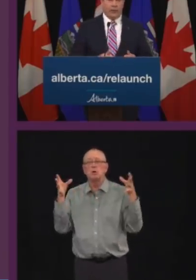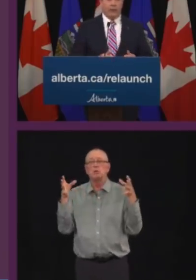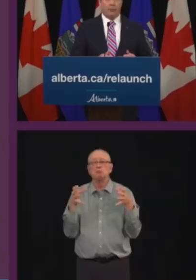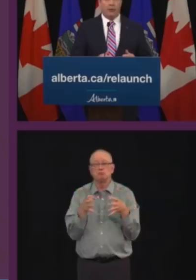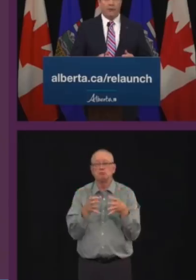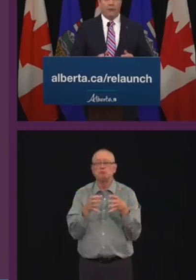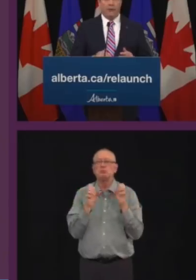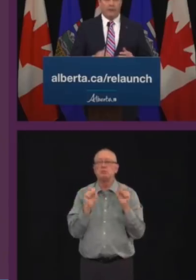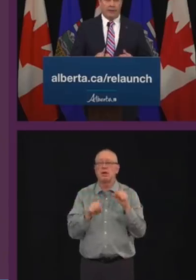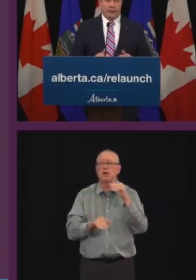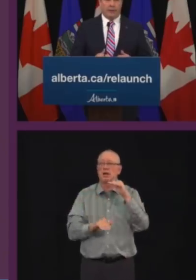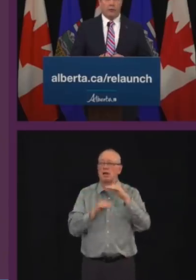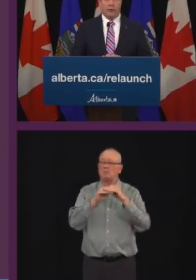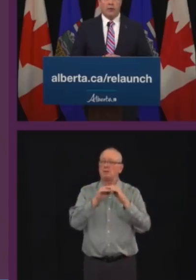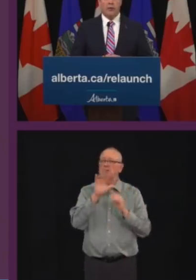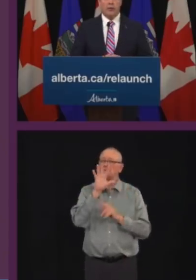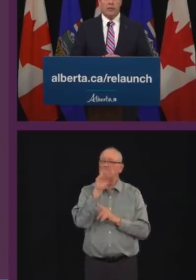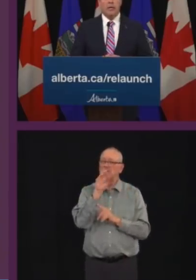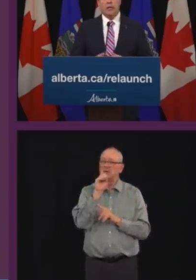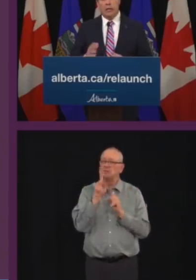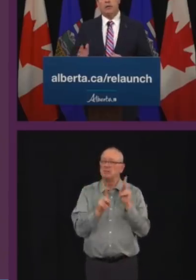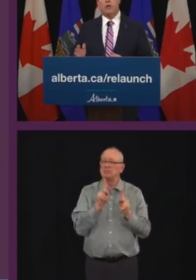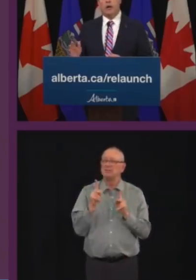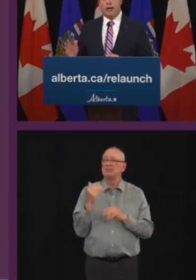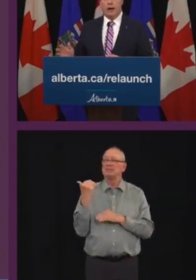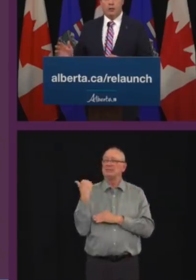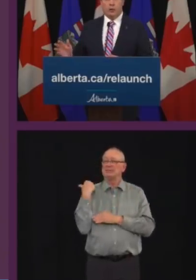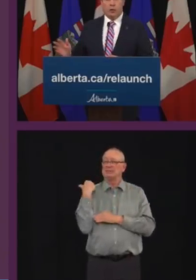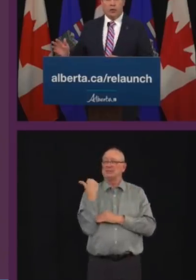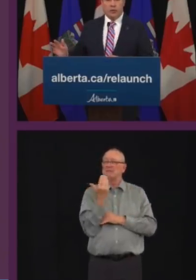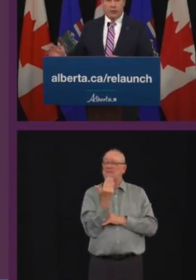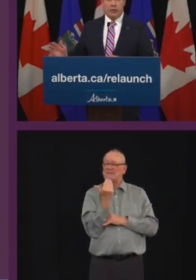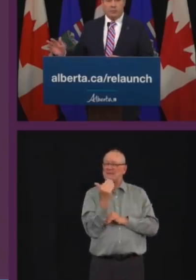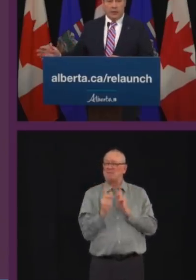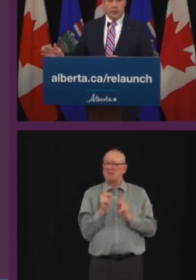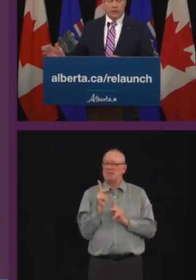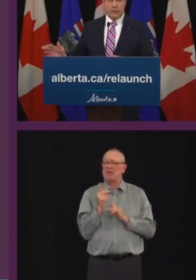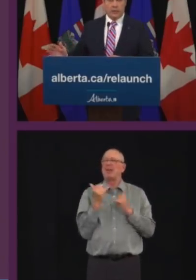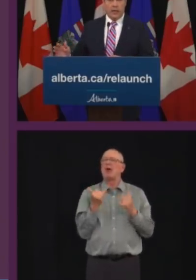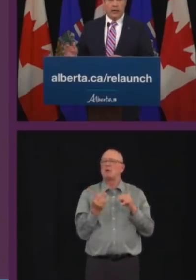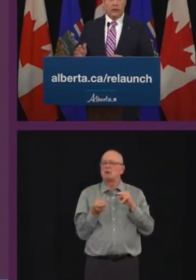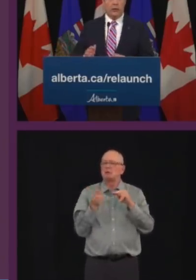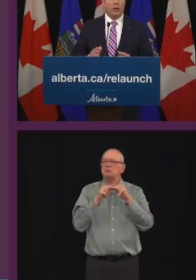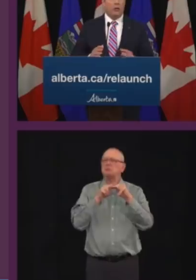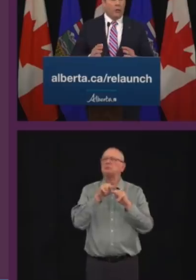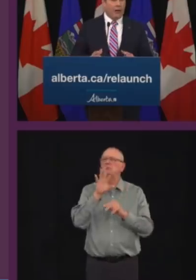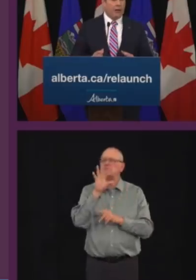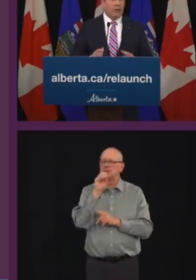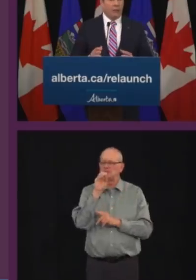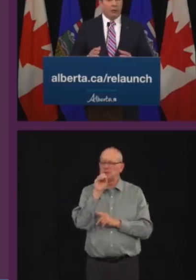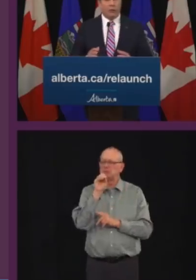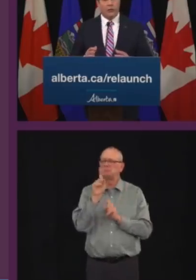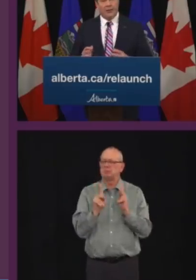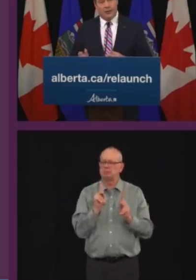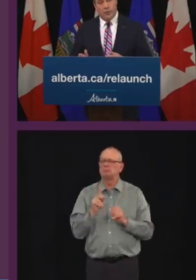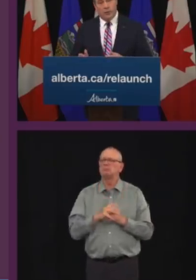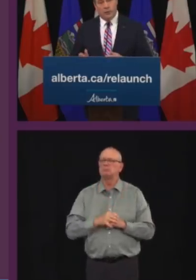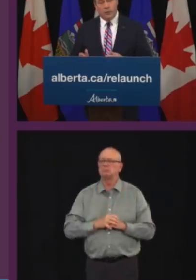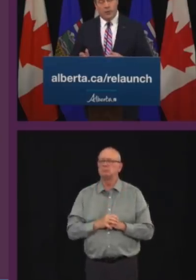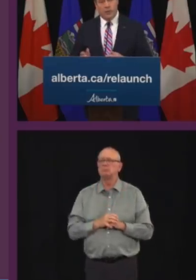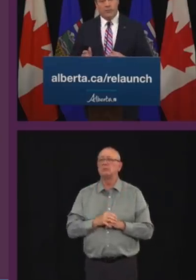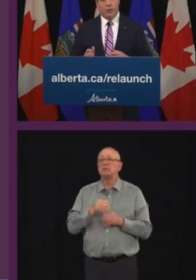people. That's up from 15 currently. Indoor and outdoor seated meetings including wedding and funeral